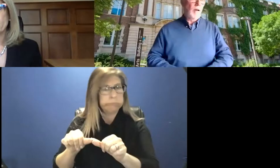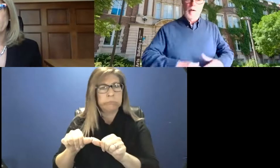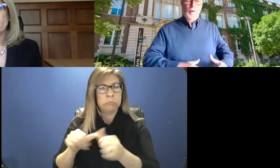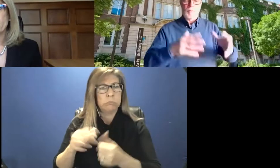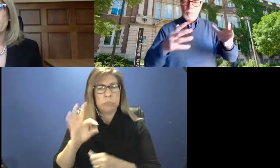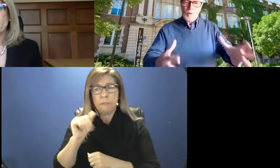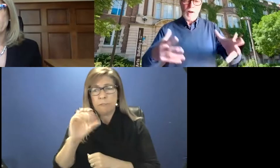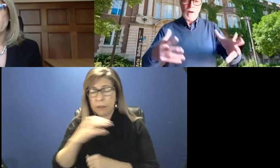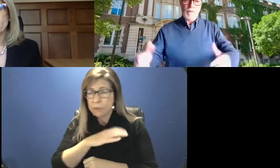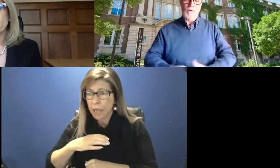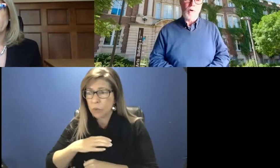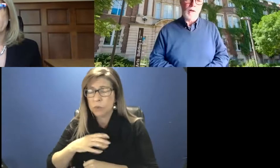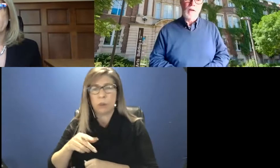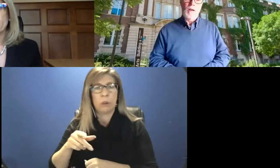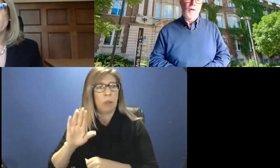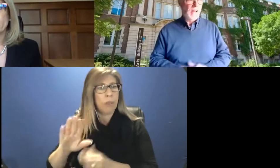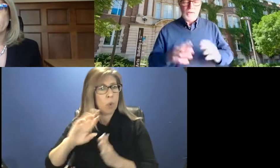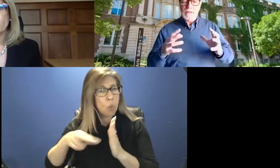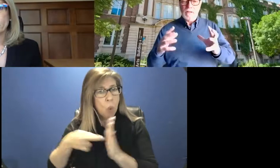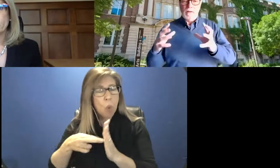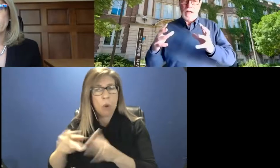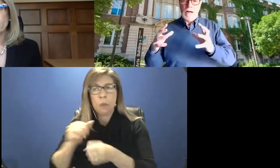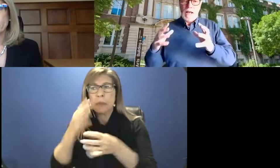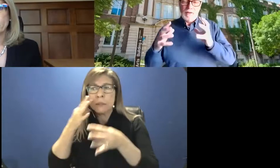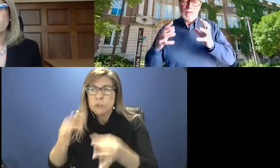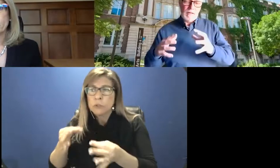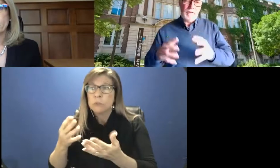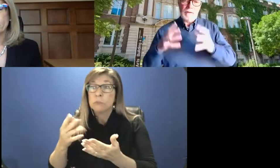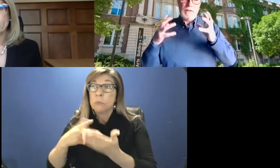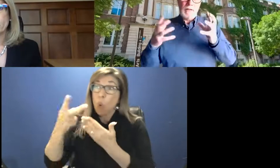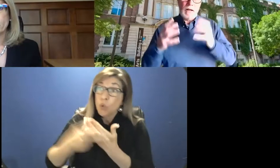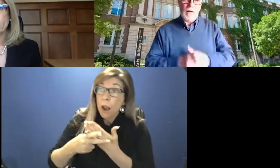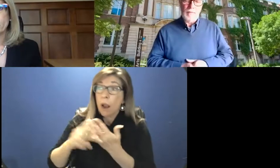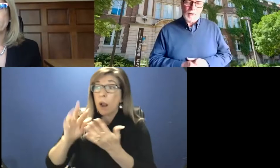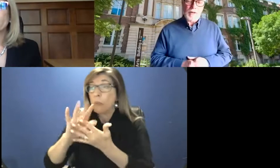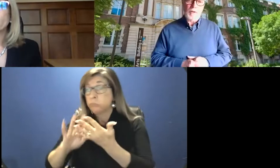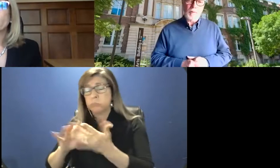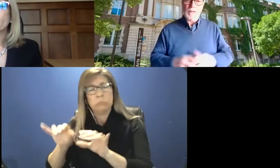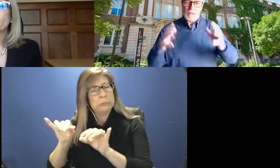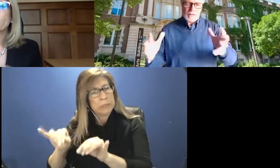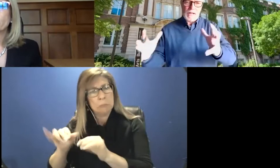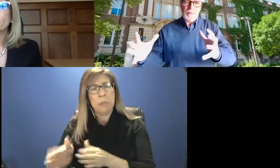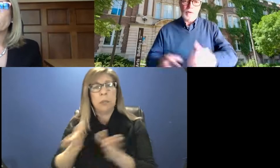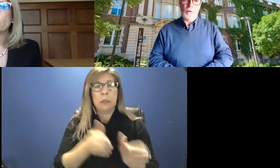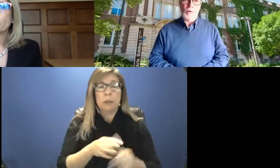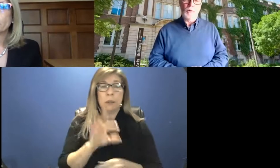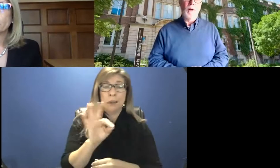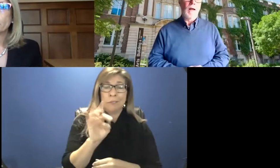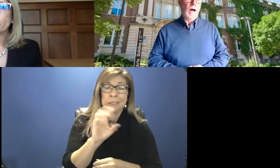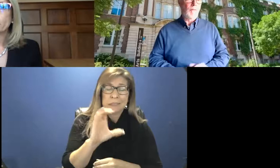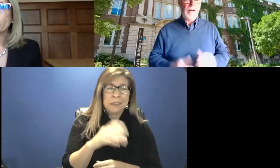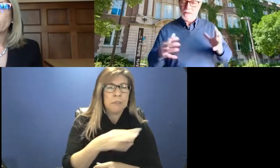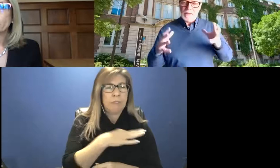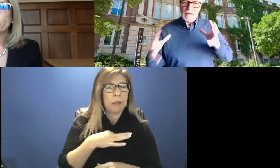uh, in terms of programs and so on, uh, faculty, uh, FECs, faculty, uh, evaluation committees still have their role,